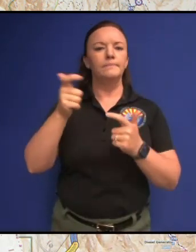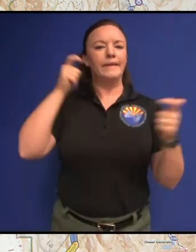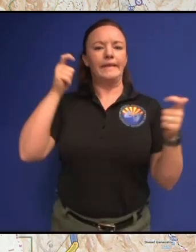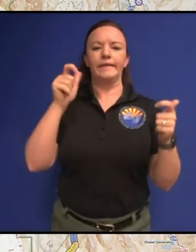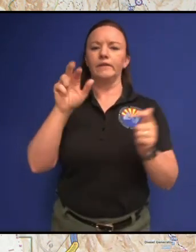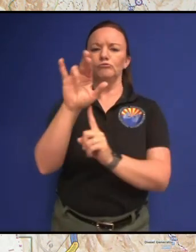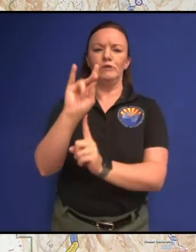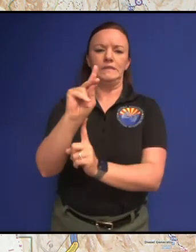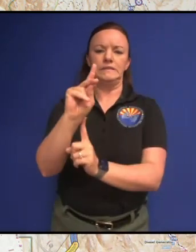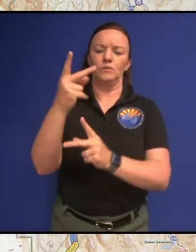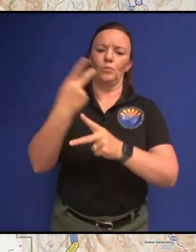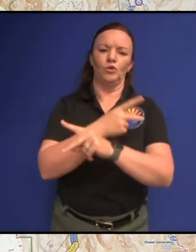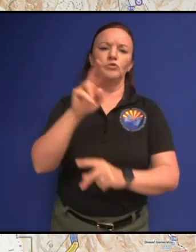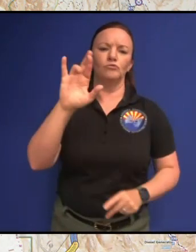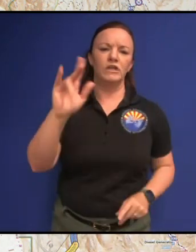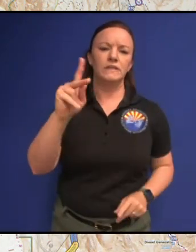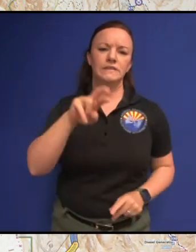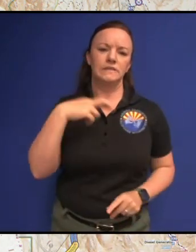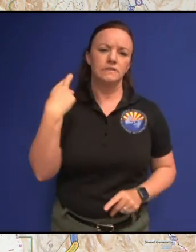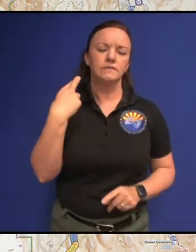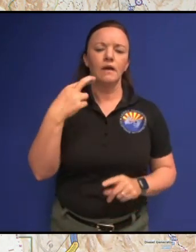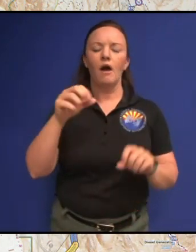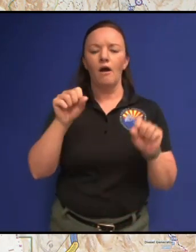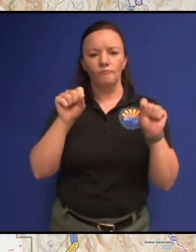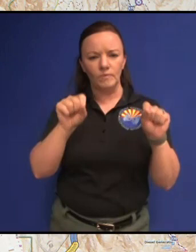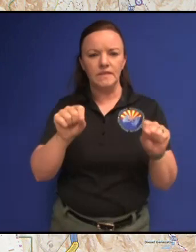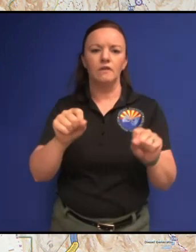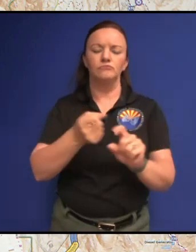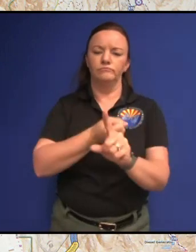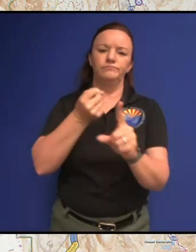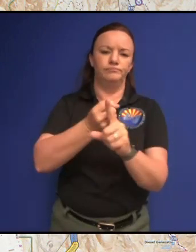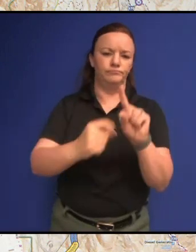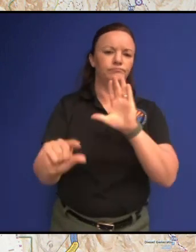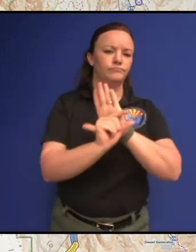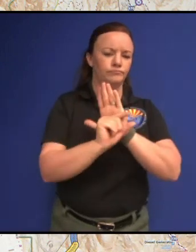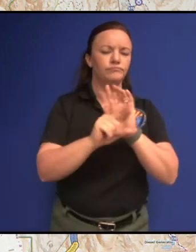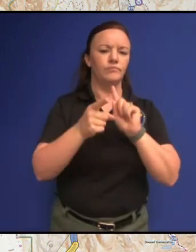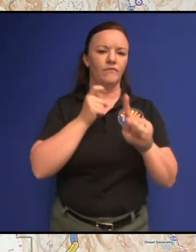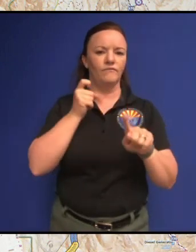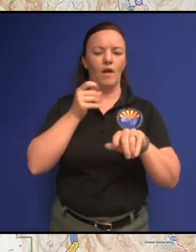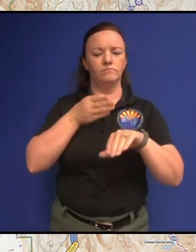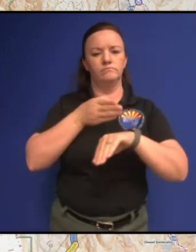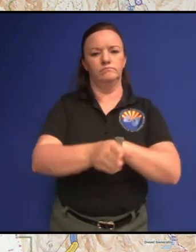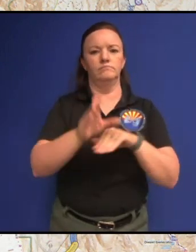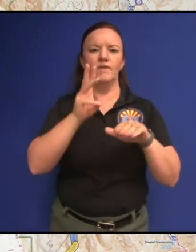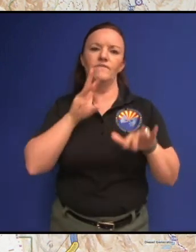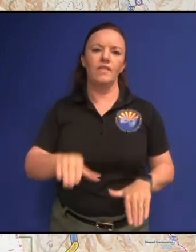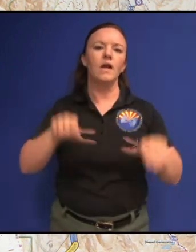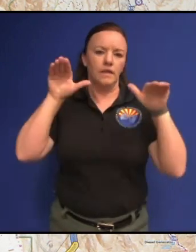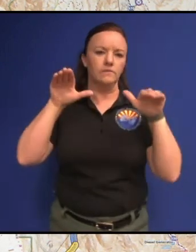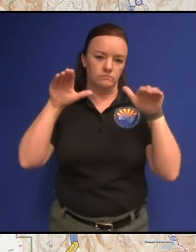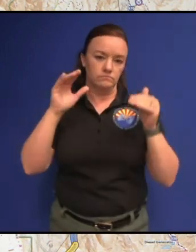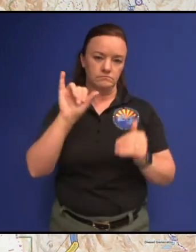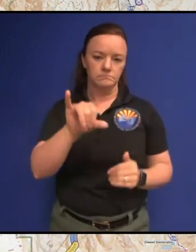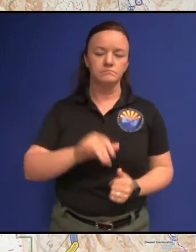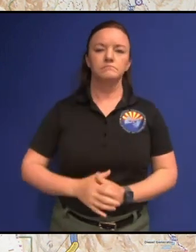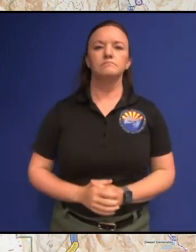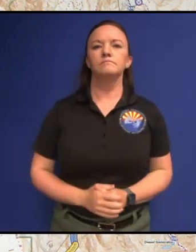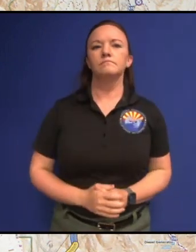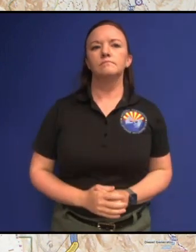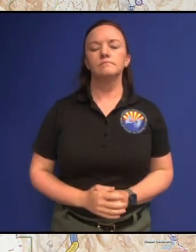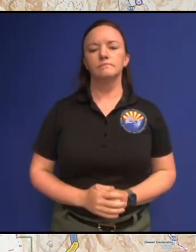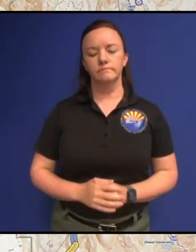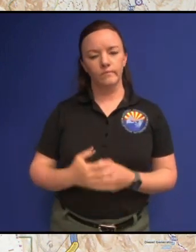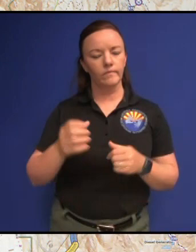significant negative impacts from post fire effects from flooding from heavy